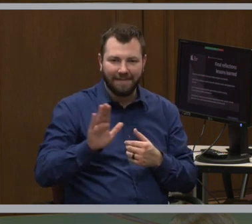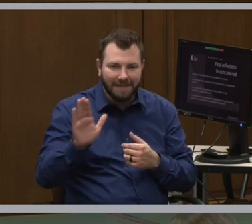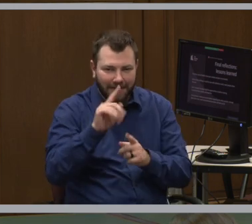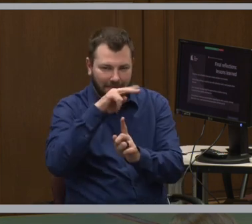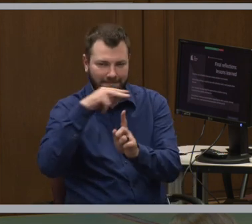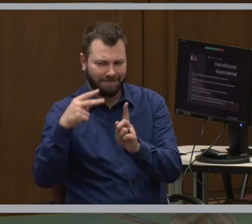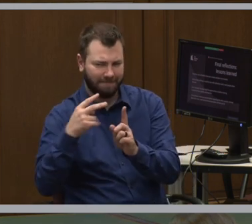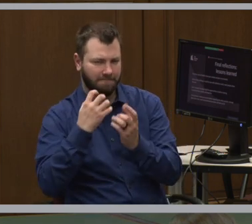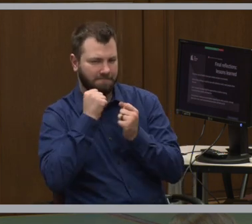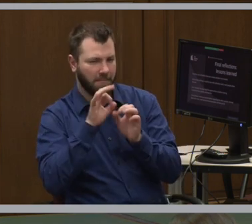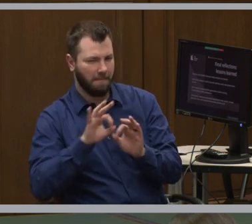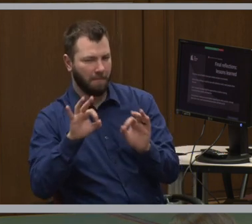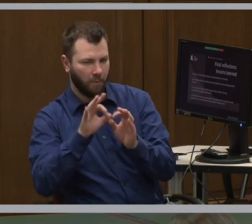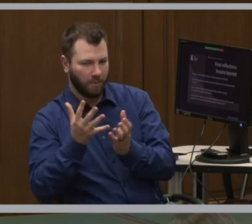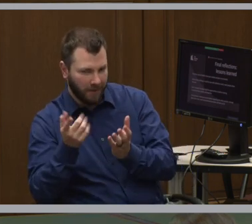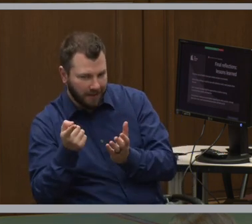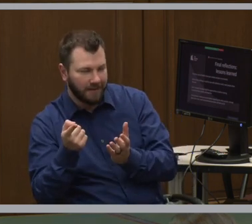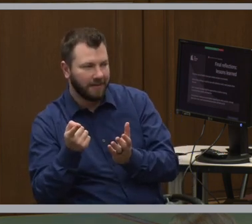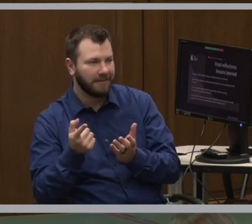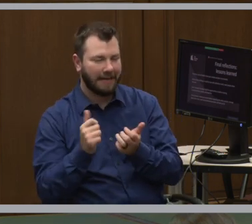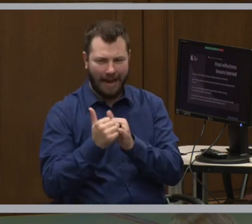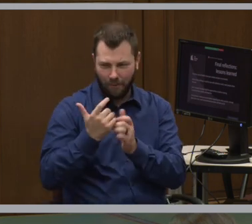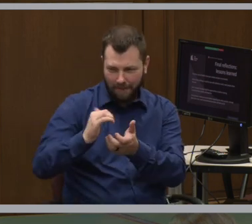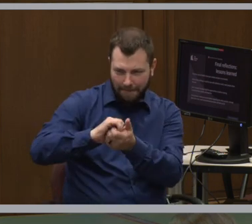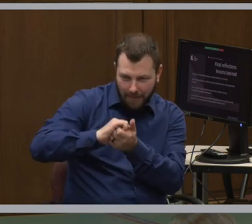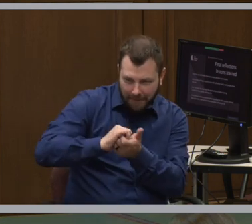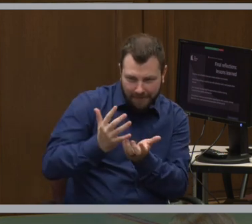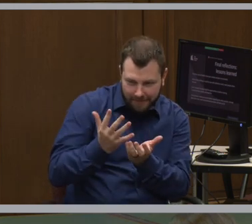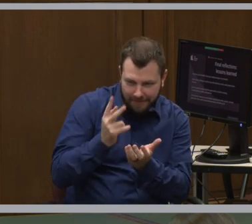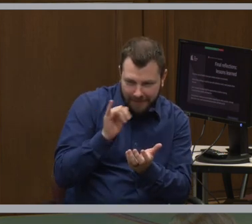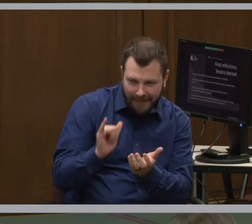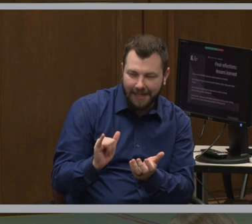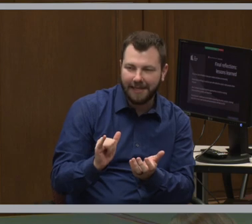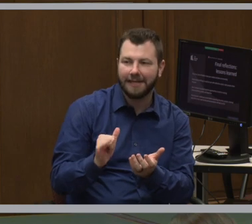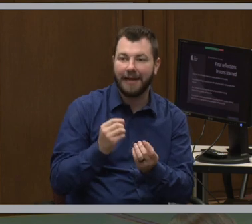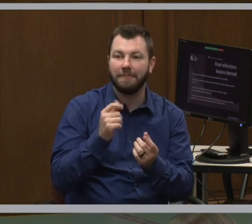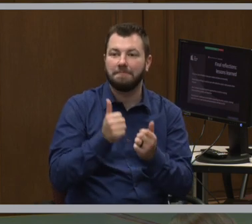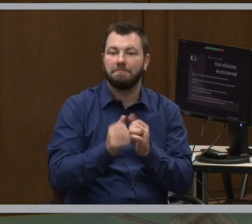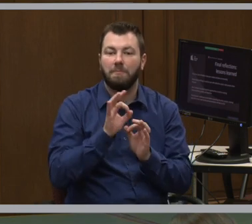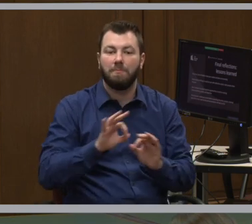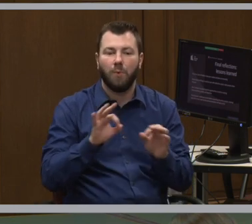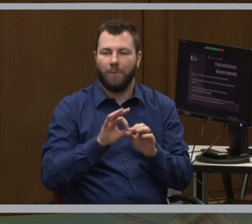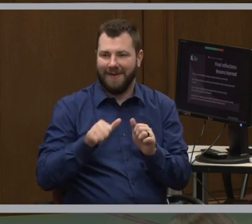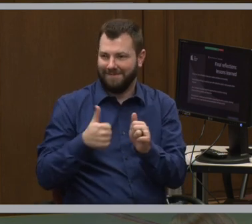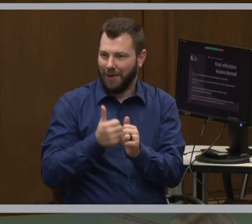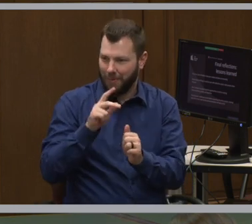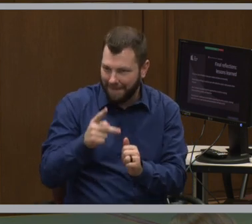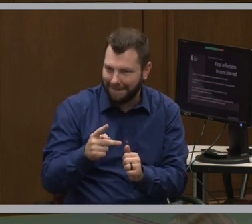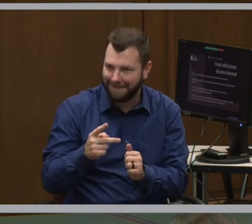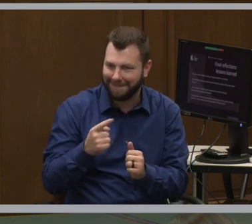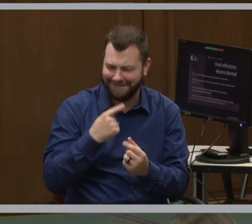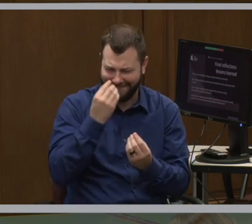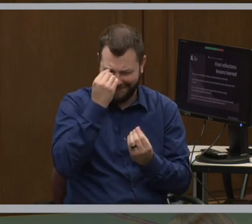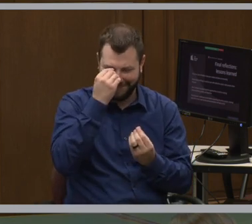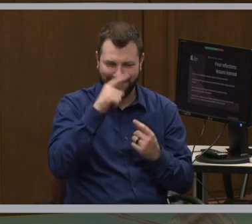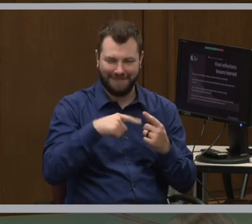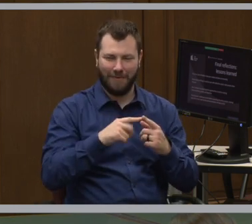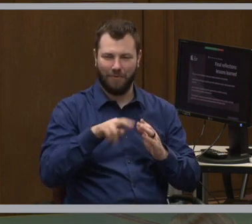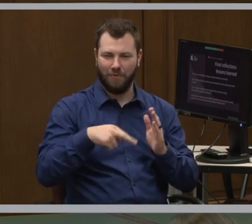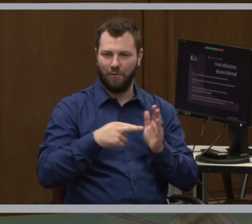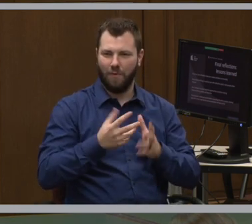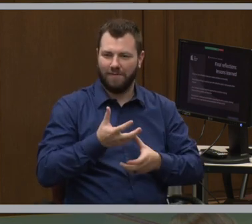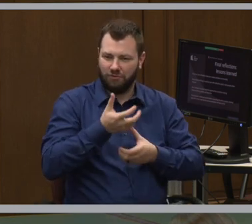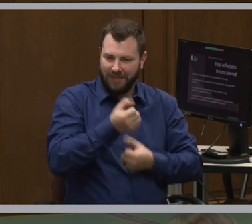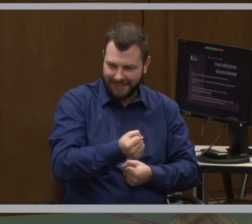how we might partner, and most importantly, that I follow up. I think a lot about the role of trust and things coming in and being sure